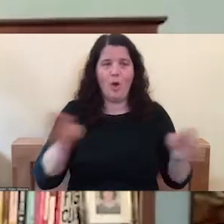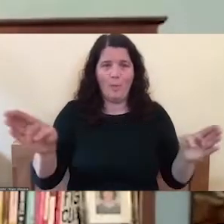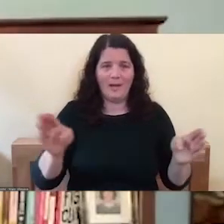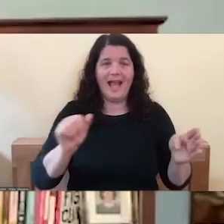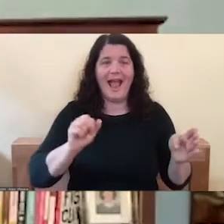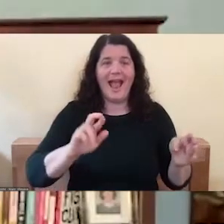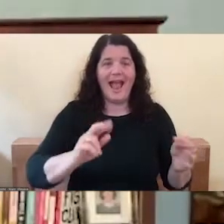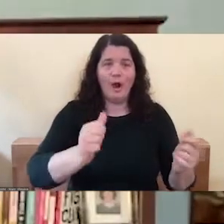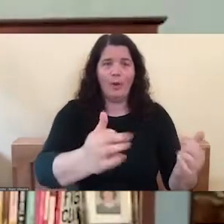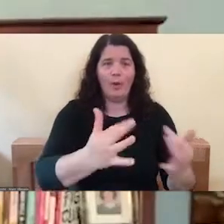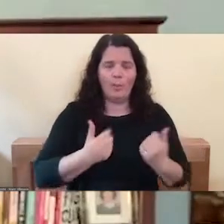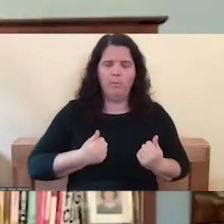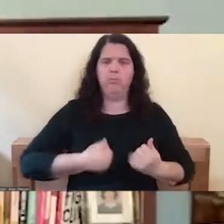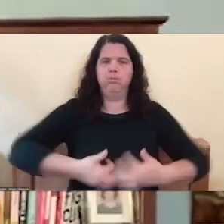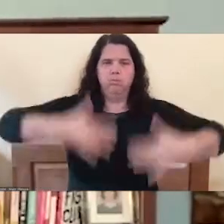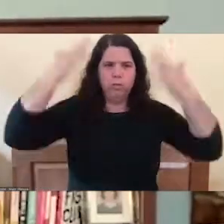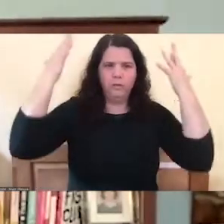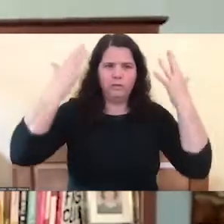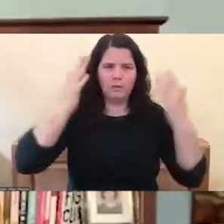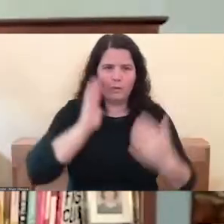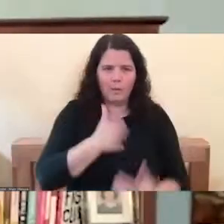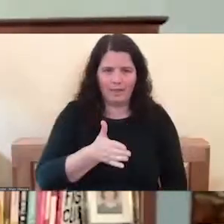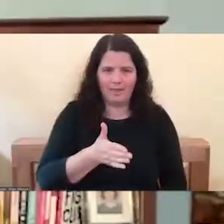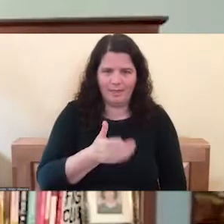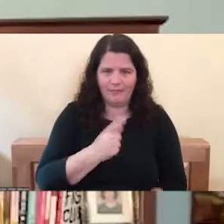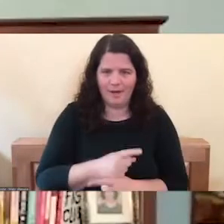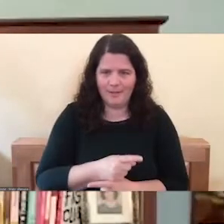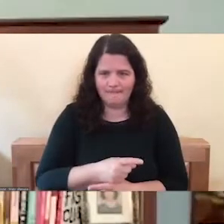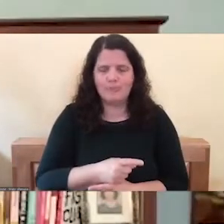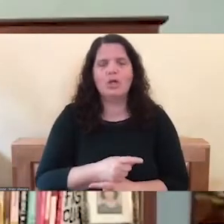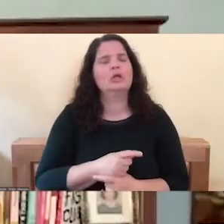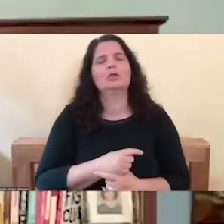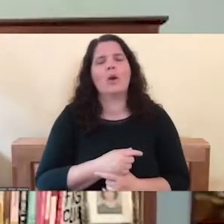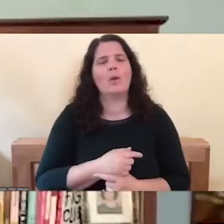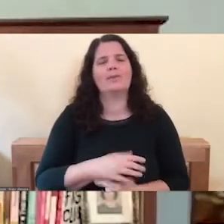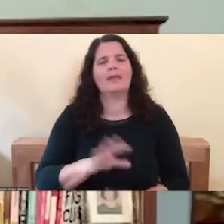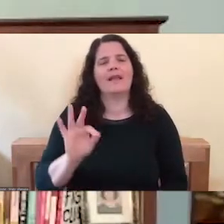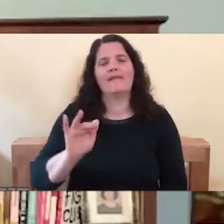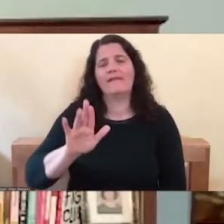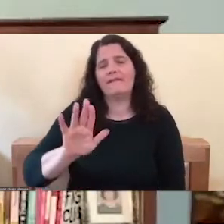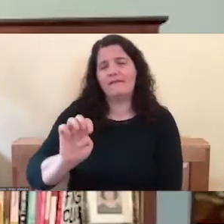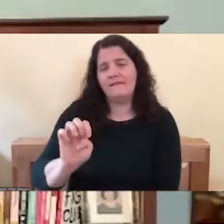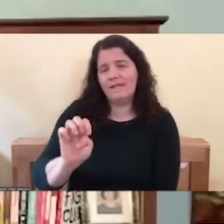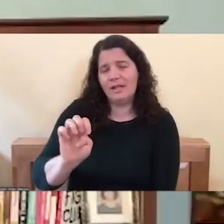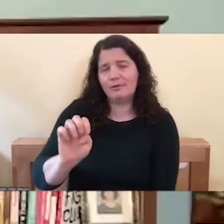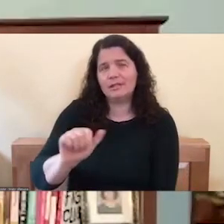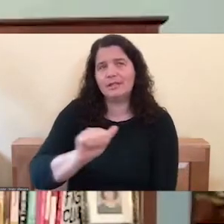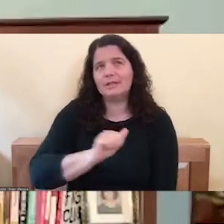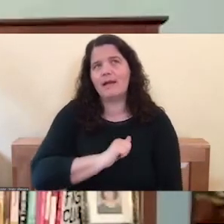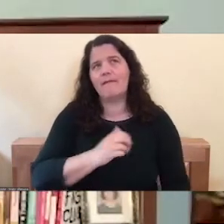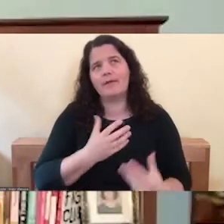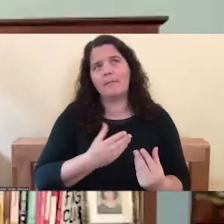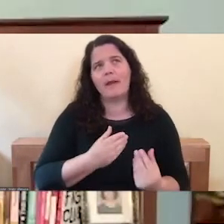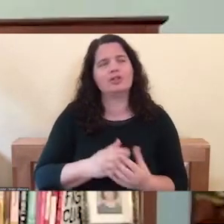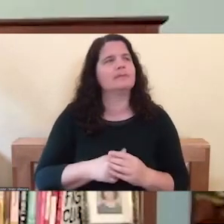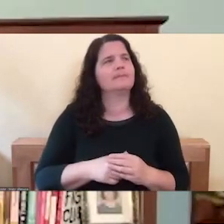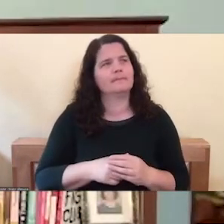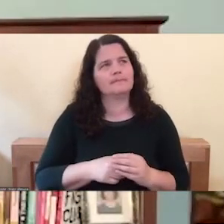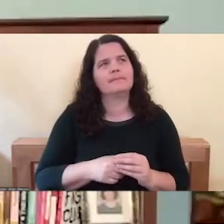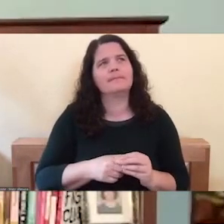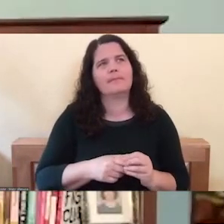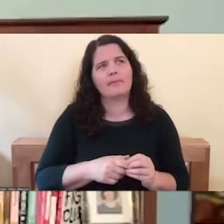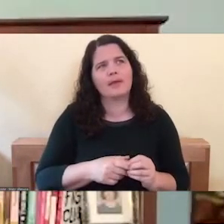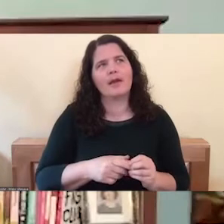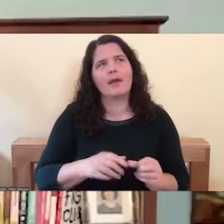in flames rush out. Fear self-compassion, I think actually that probably could be, I think sometimes the backdraft